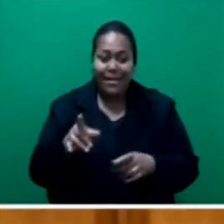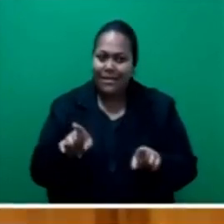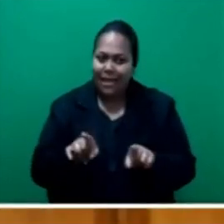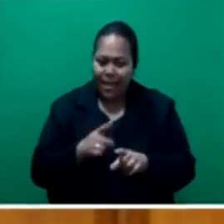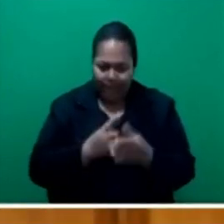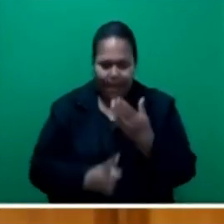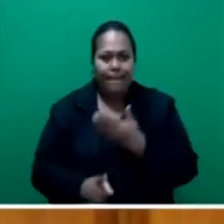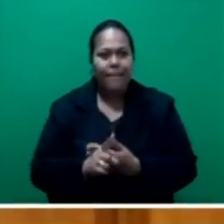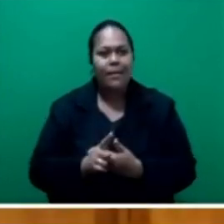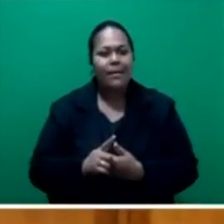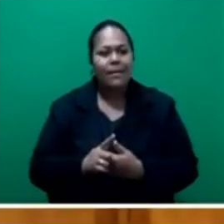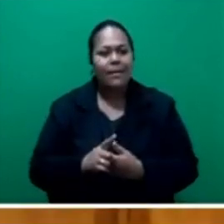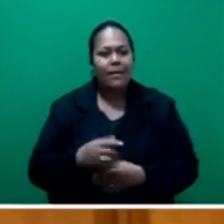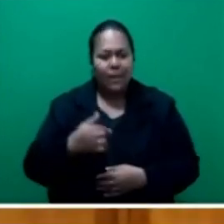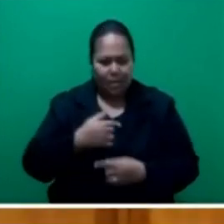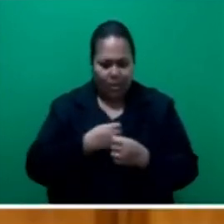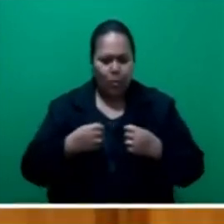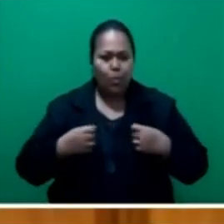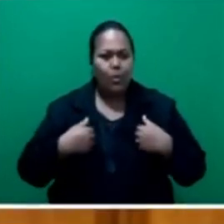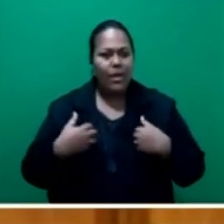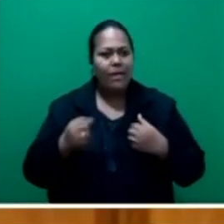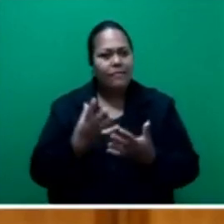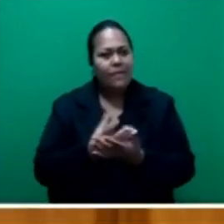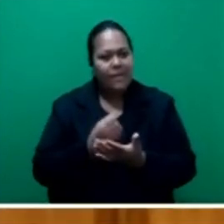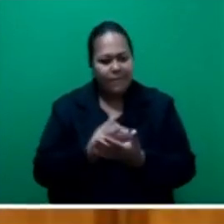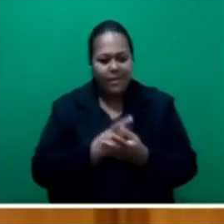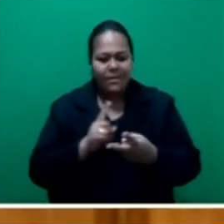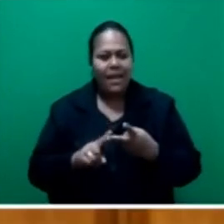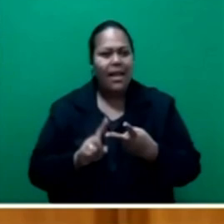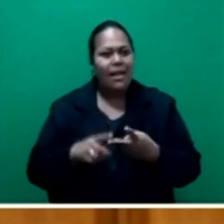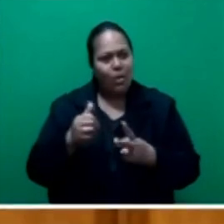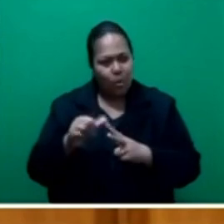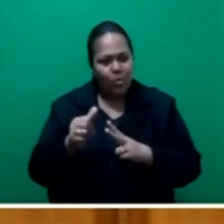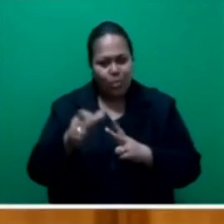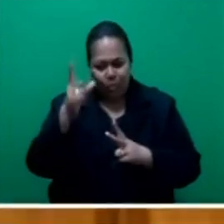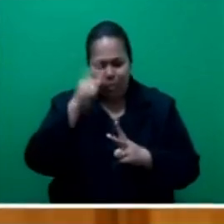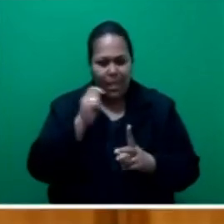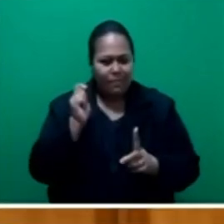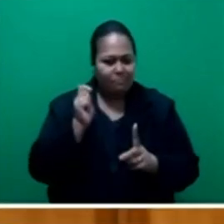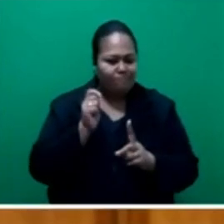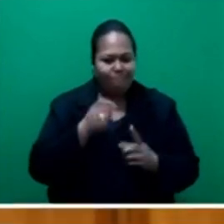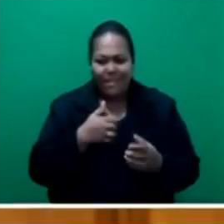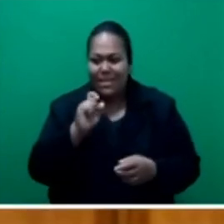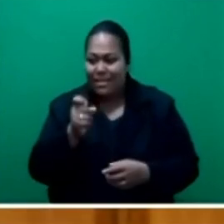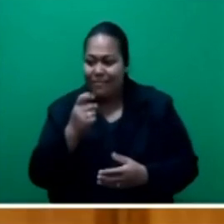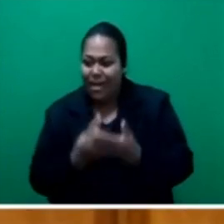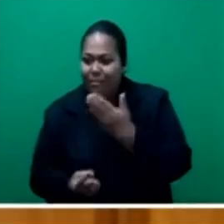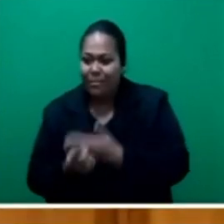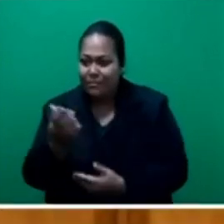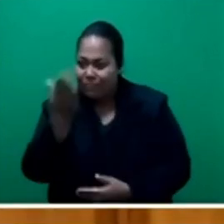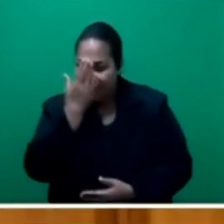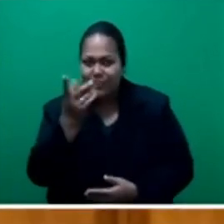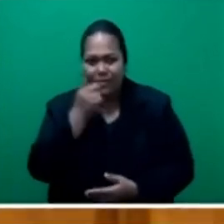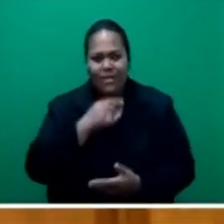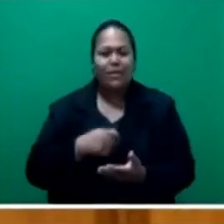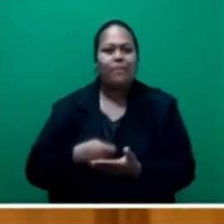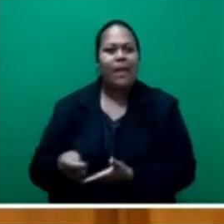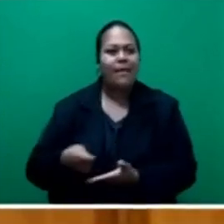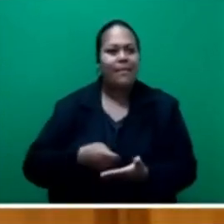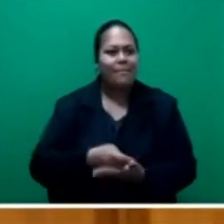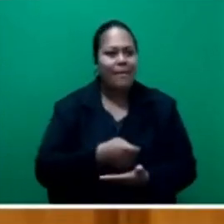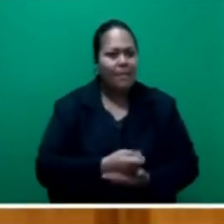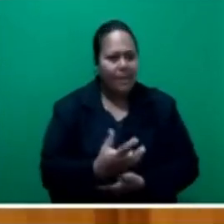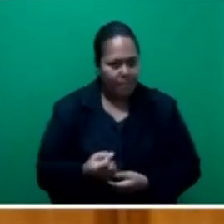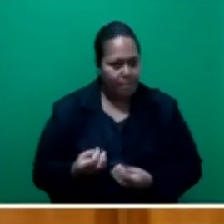and we have savings for a rainy day. Because as most housewives know, when it comes to purchasing for our family's